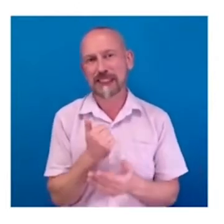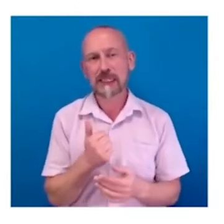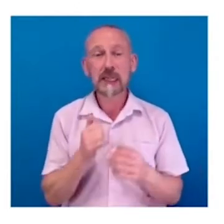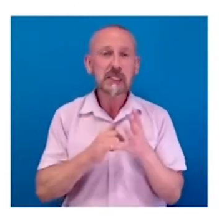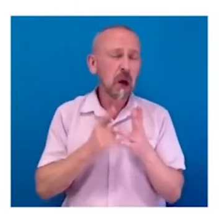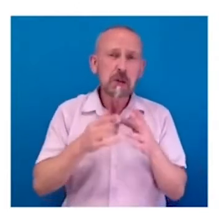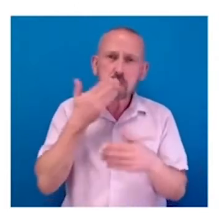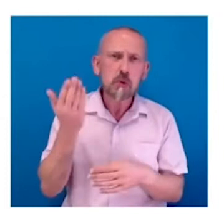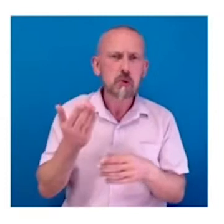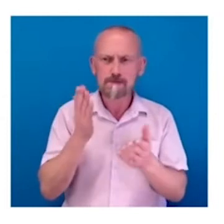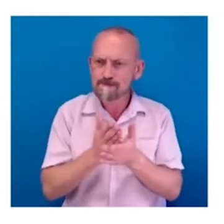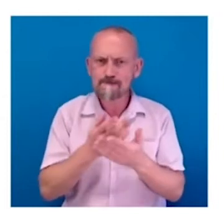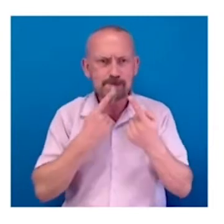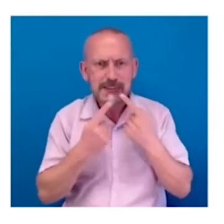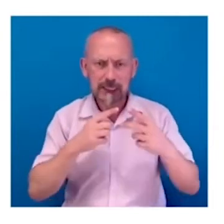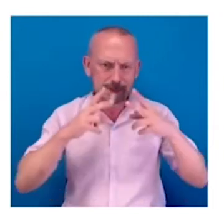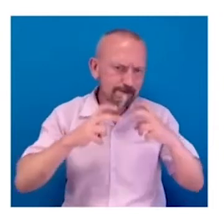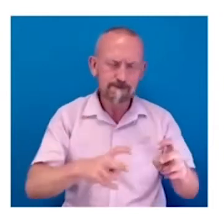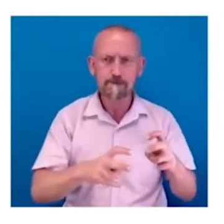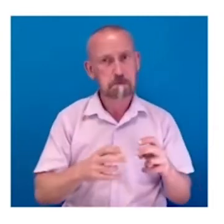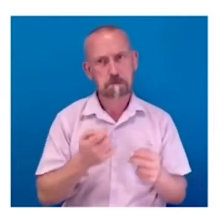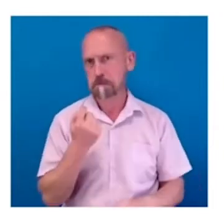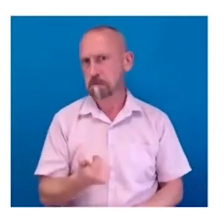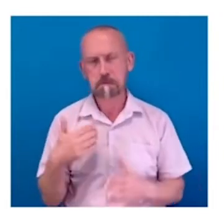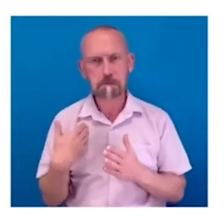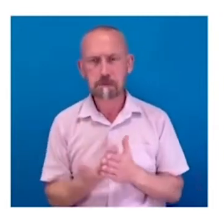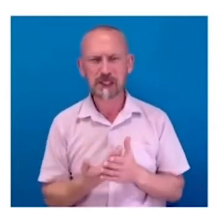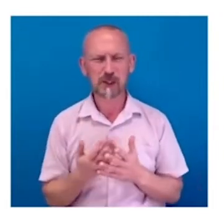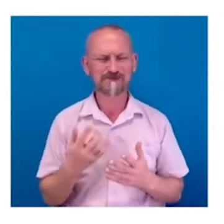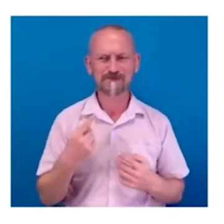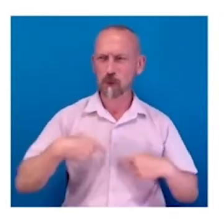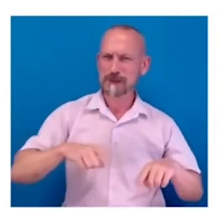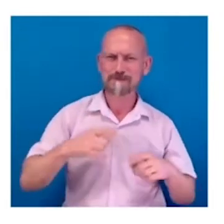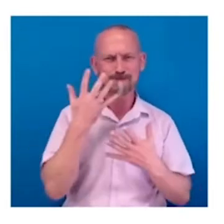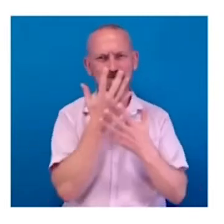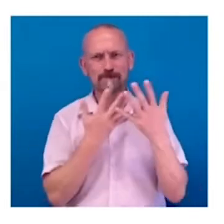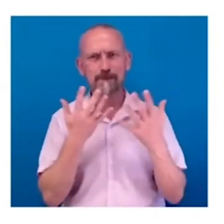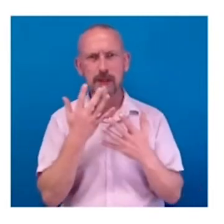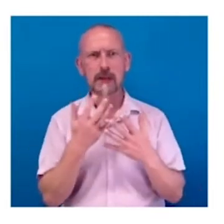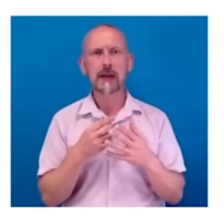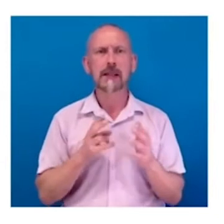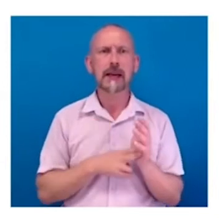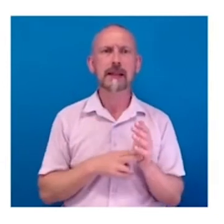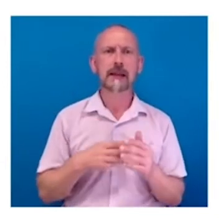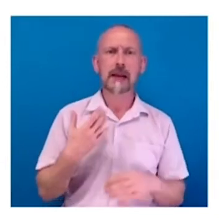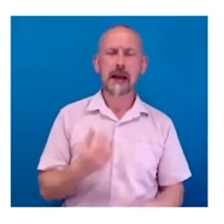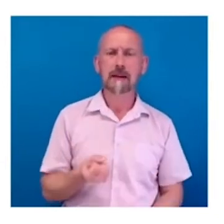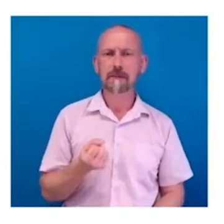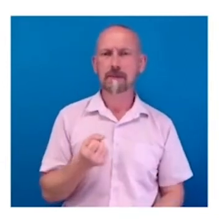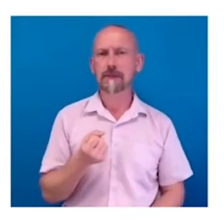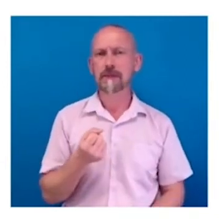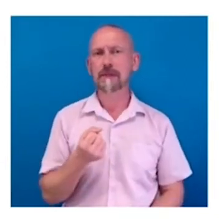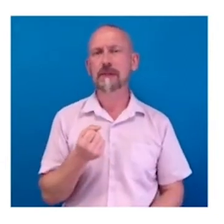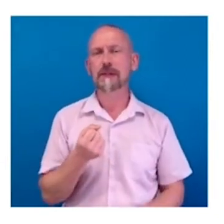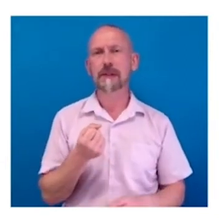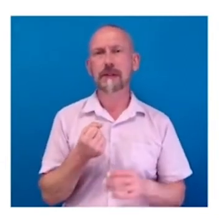So, it's, you know, we were kind of in this kind of situation. And then YouView came along, which was Project Canvas at the BBC. And it started off as a